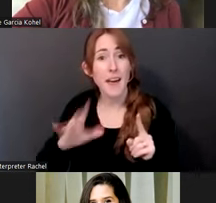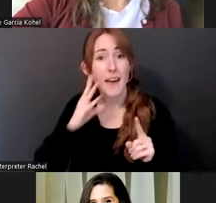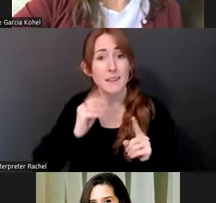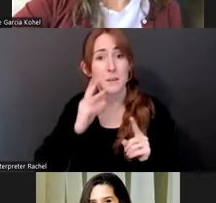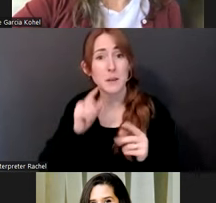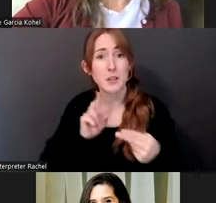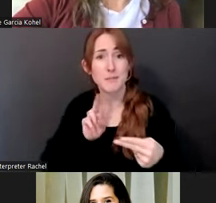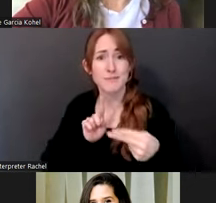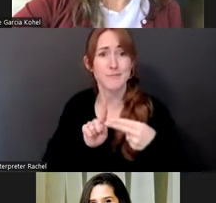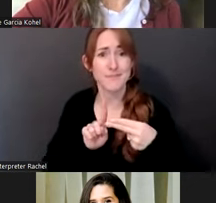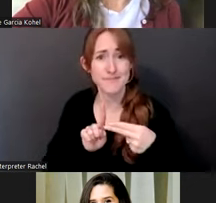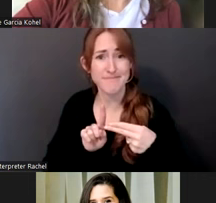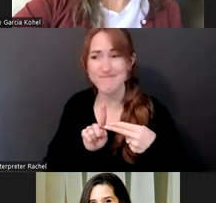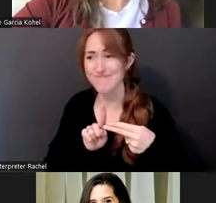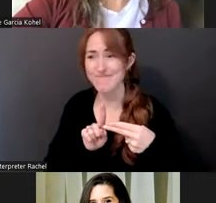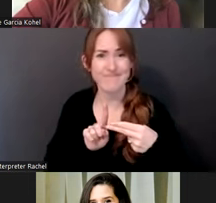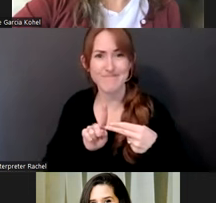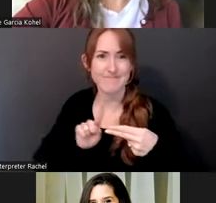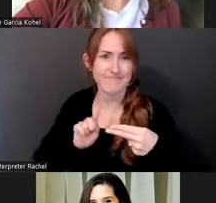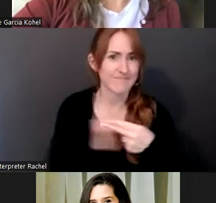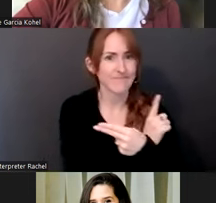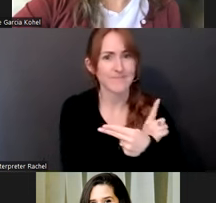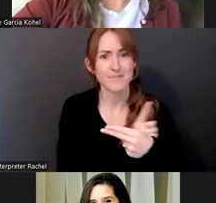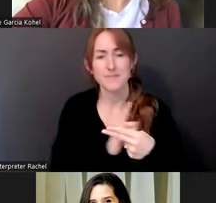also can be so good inside of that.